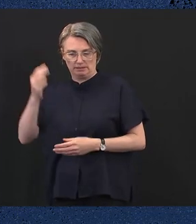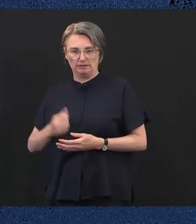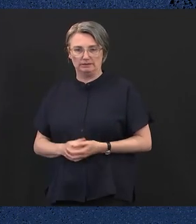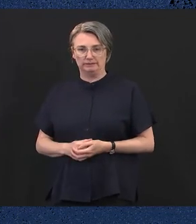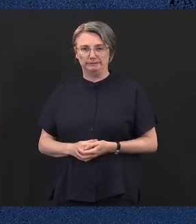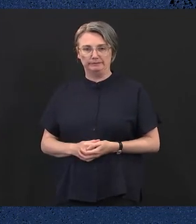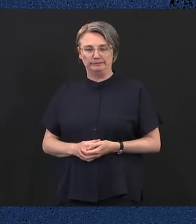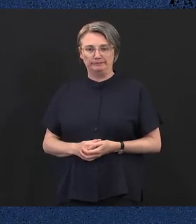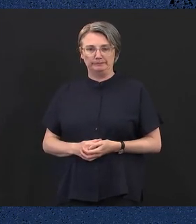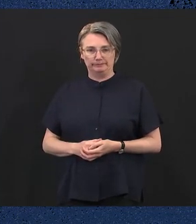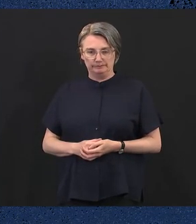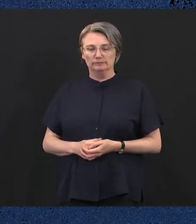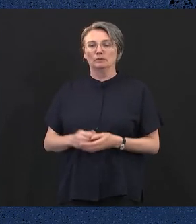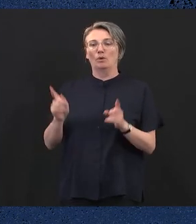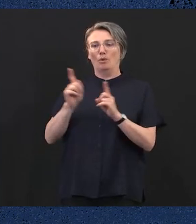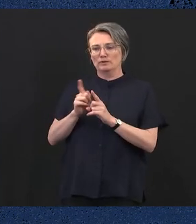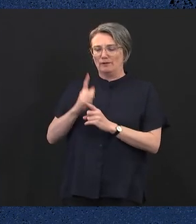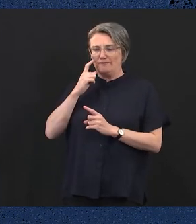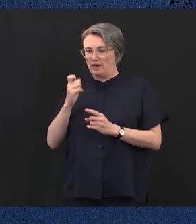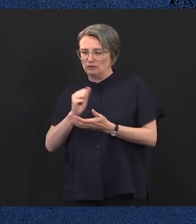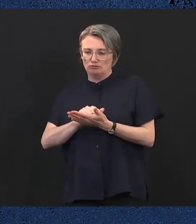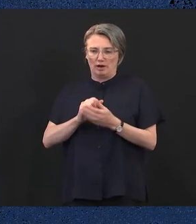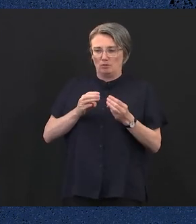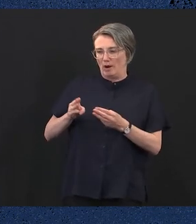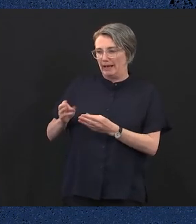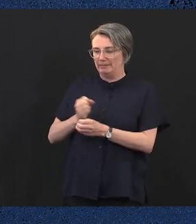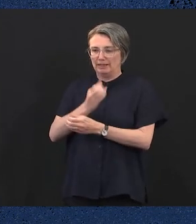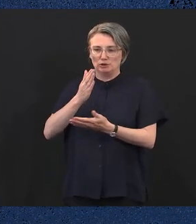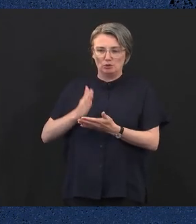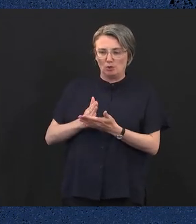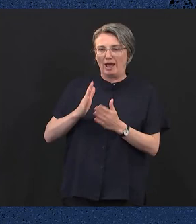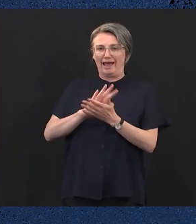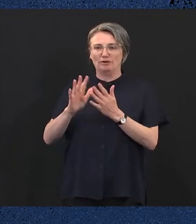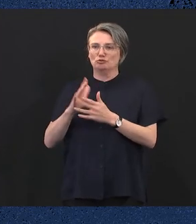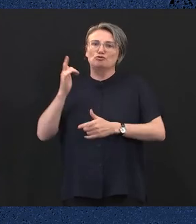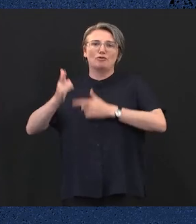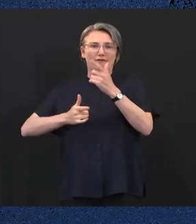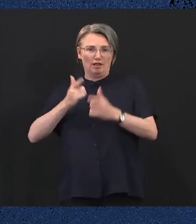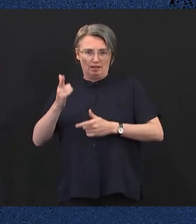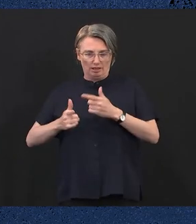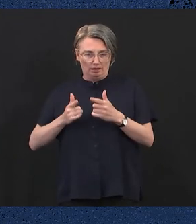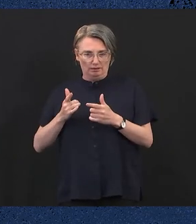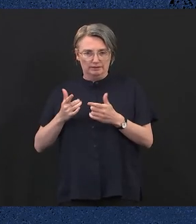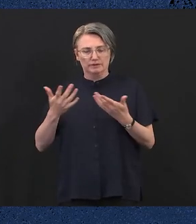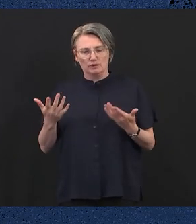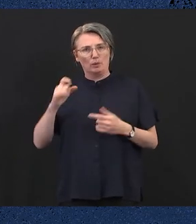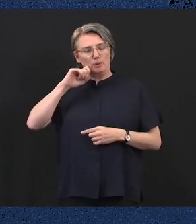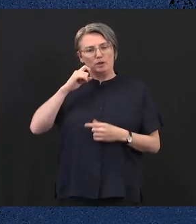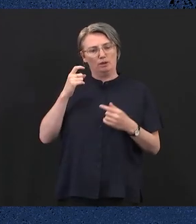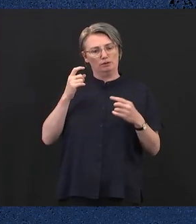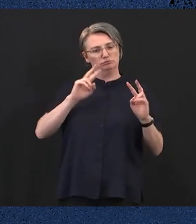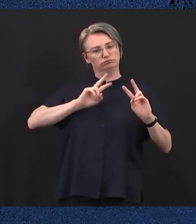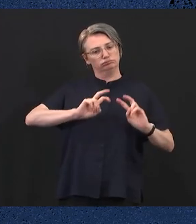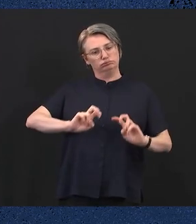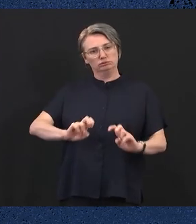effective model to deliver non-urgent transport. The government will review the existing procurement arrangements for